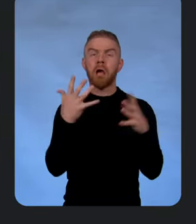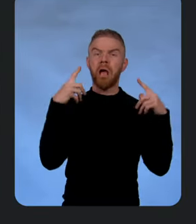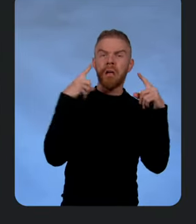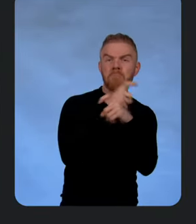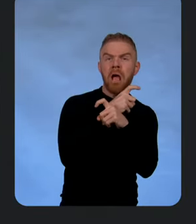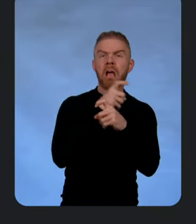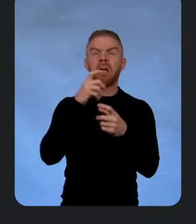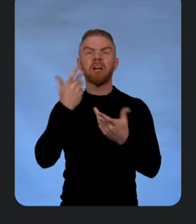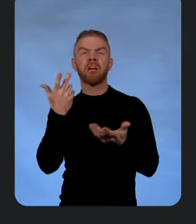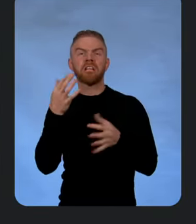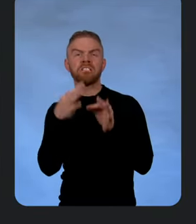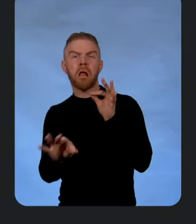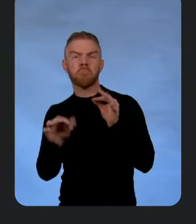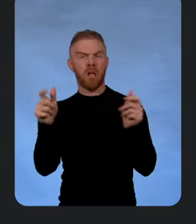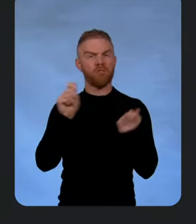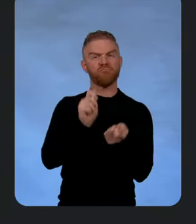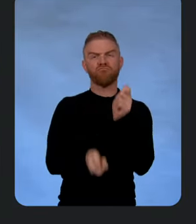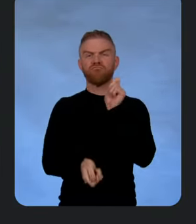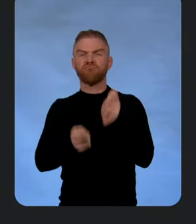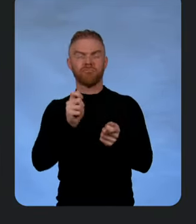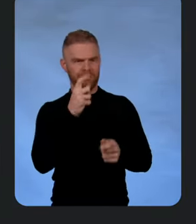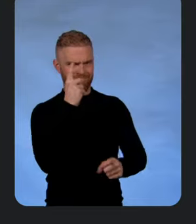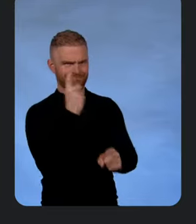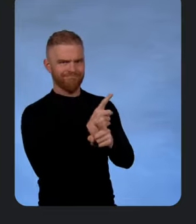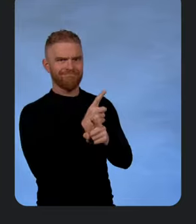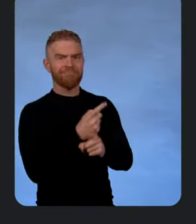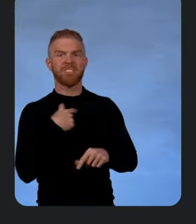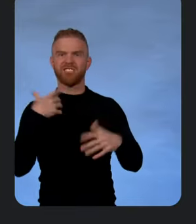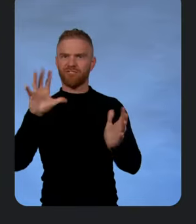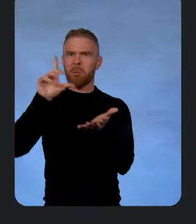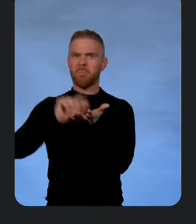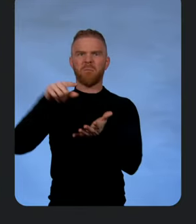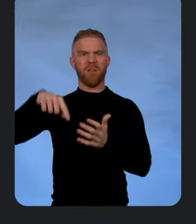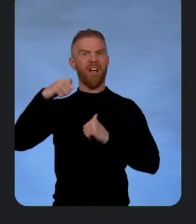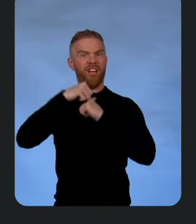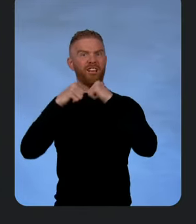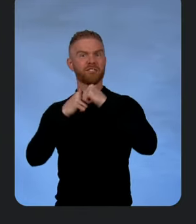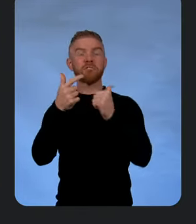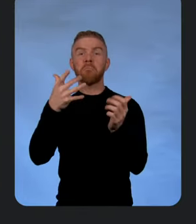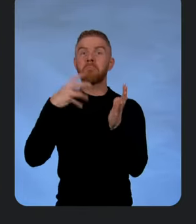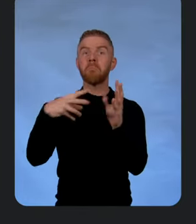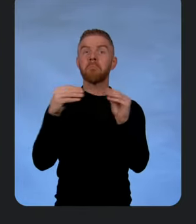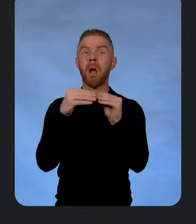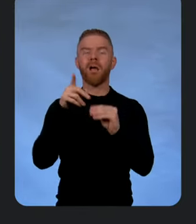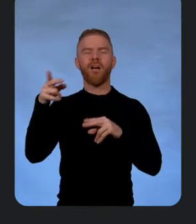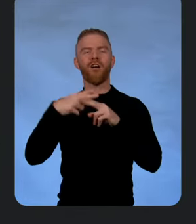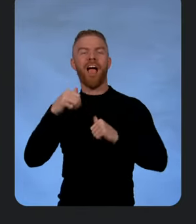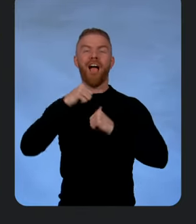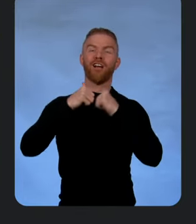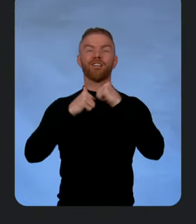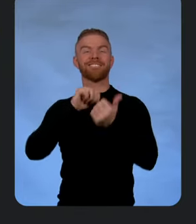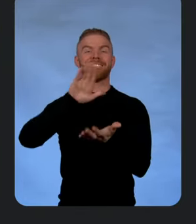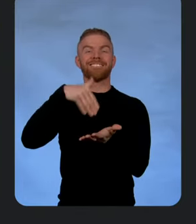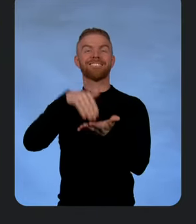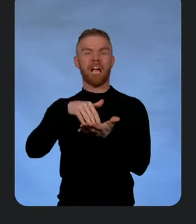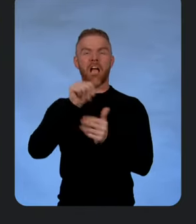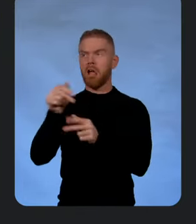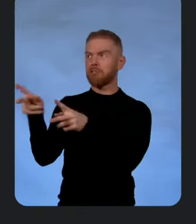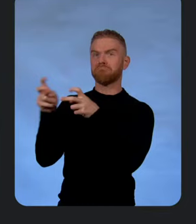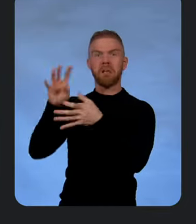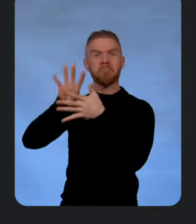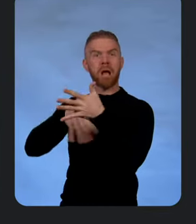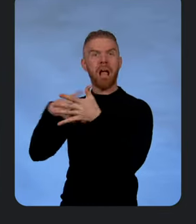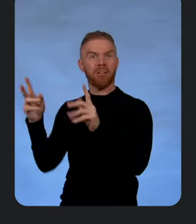Exactly. And we've published an architecture, if you want to read up more in our architecture center, to use this pattern for your own use cases.